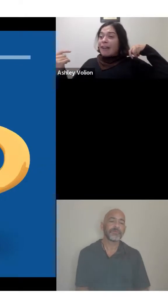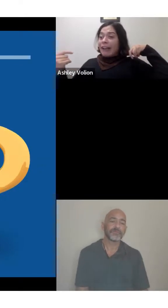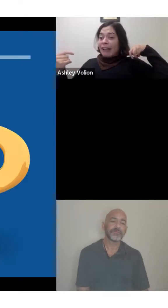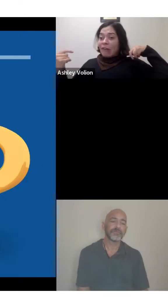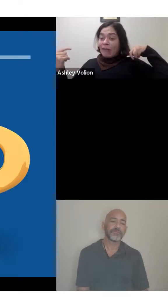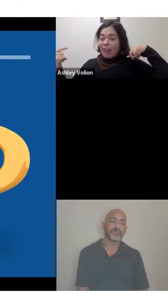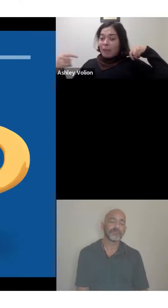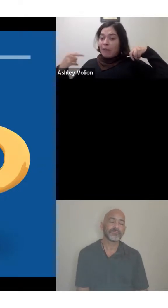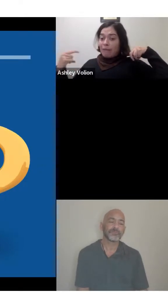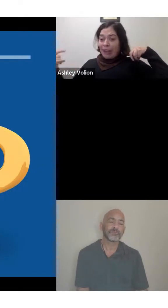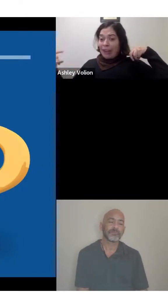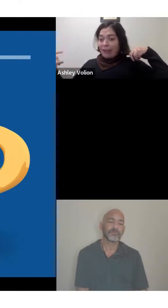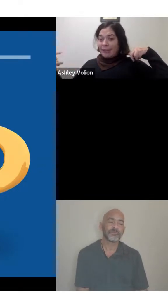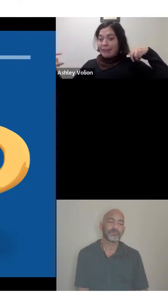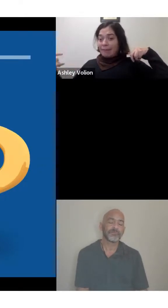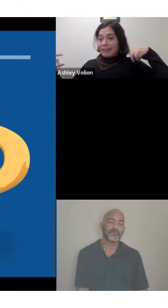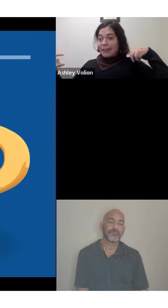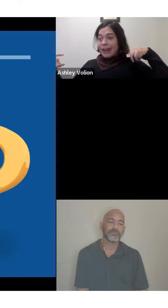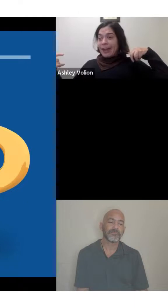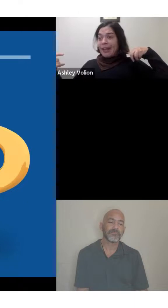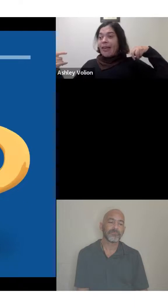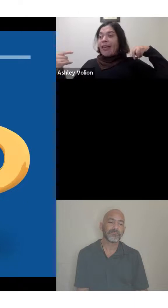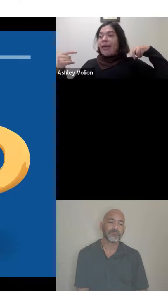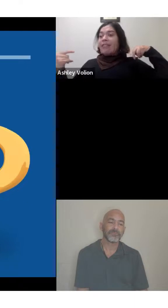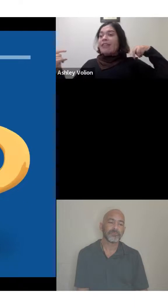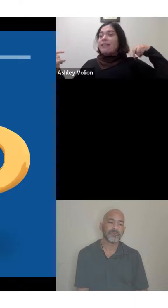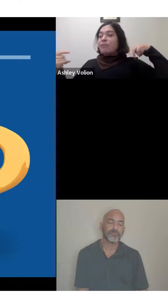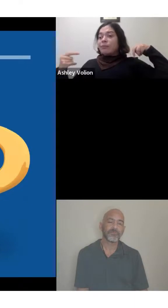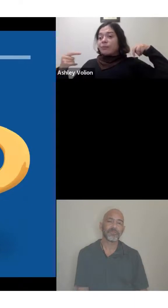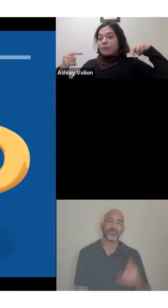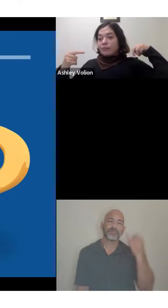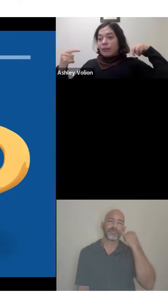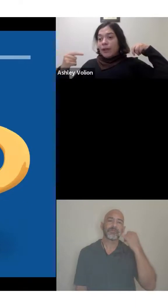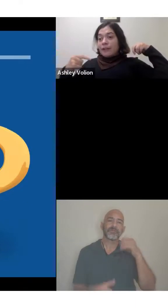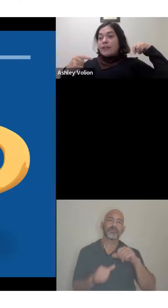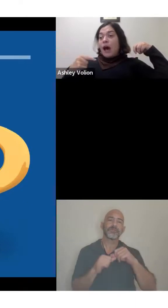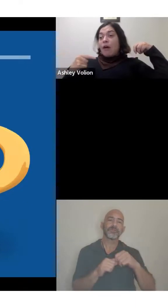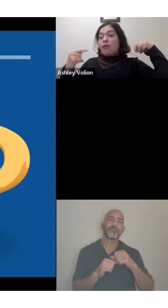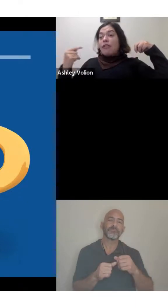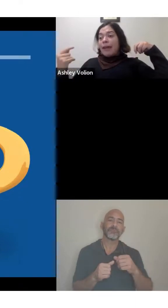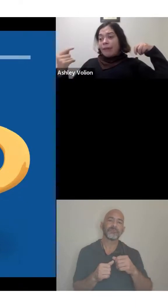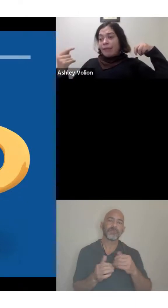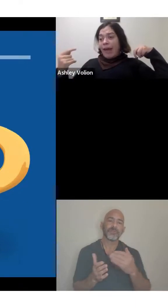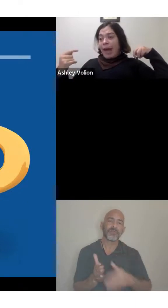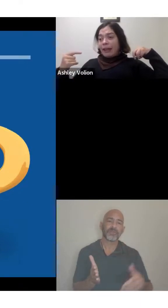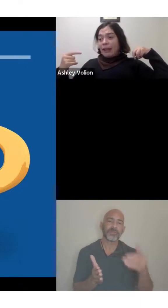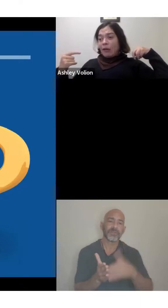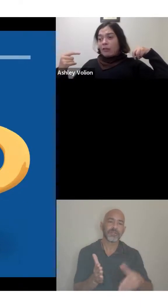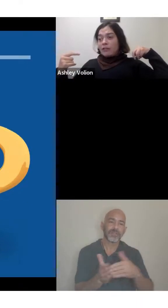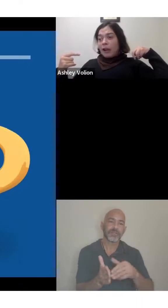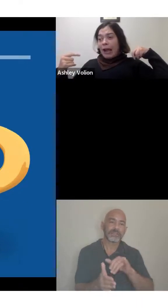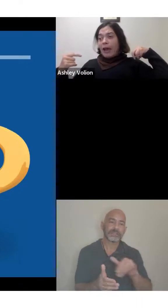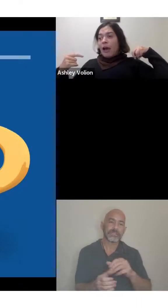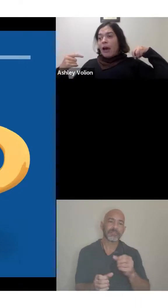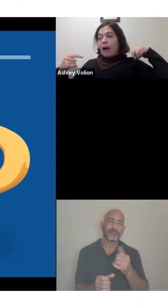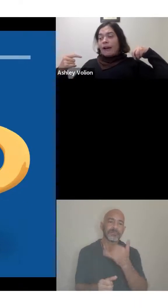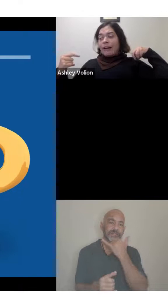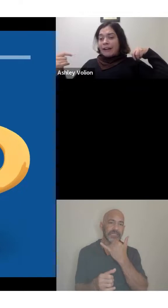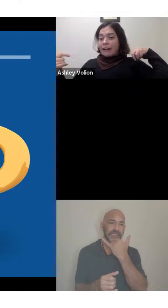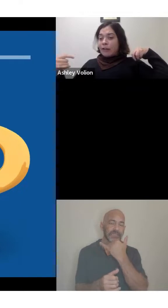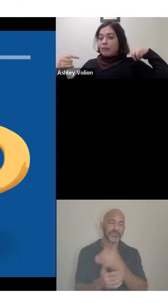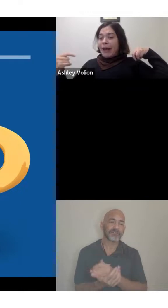you're corrected, you'll keep on making the same mistake. And then tell them, but you'll try